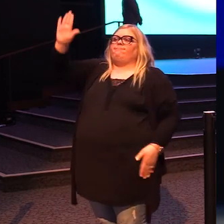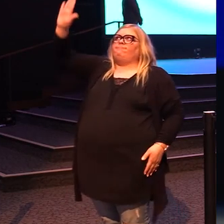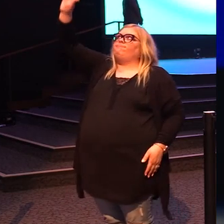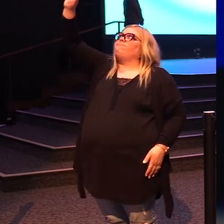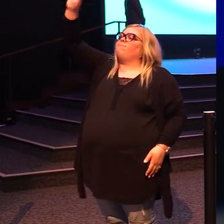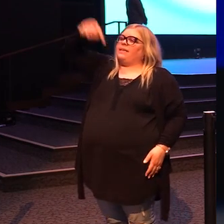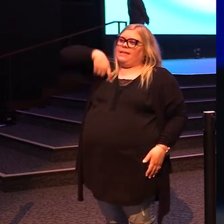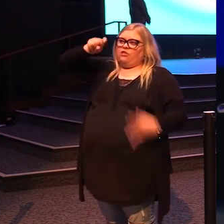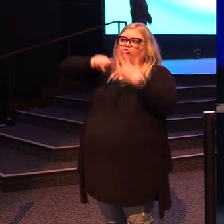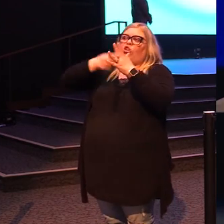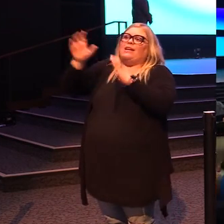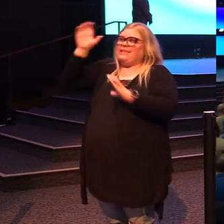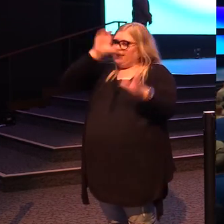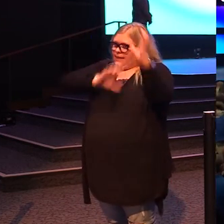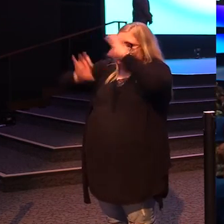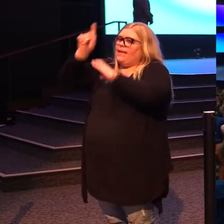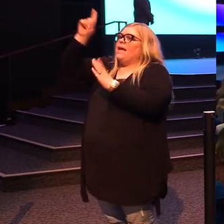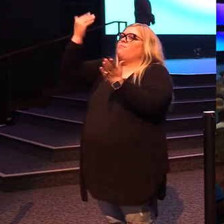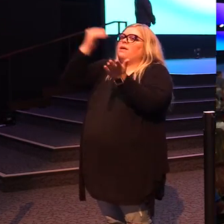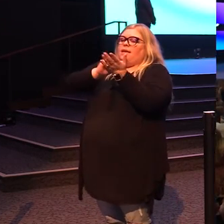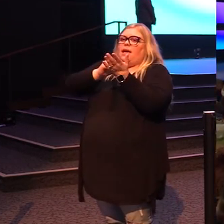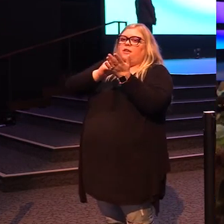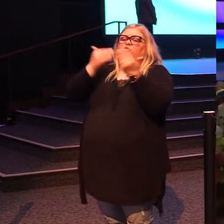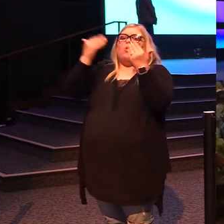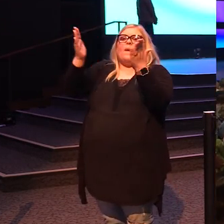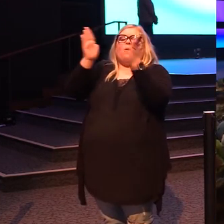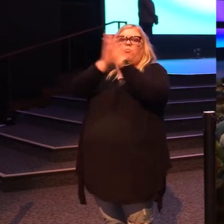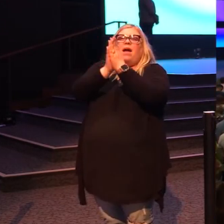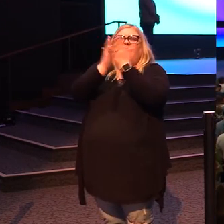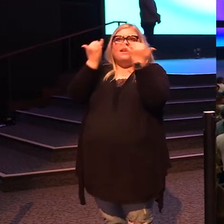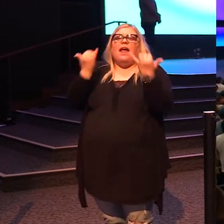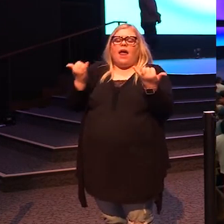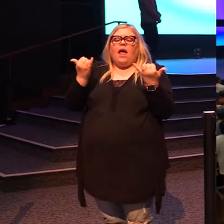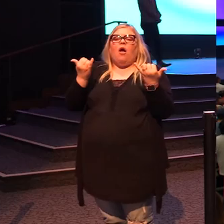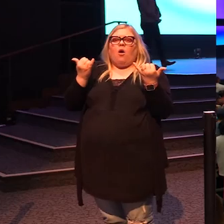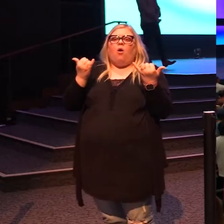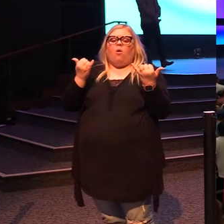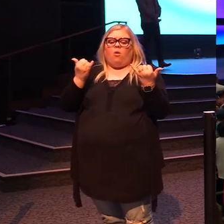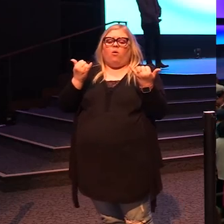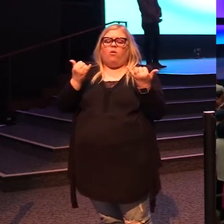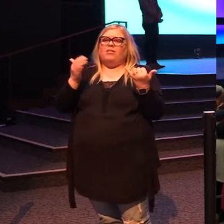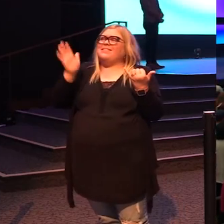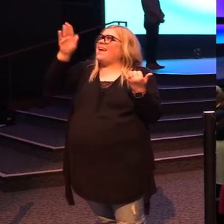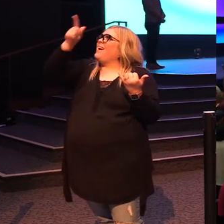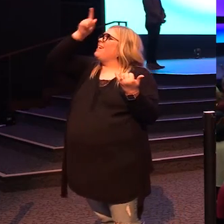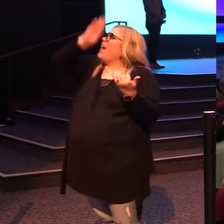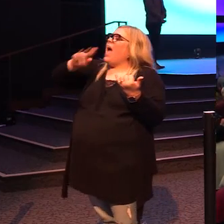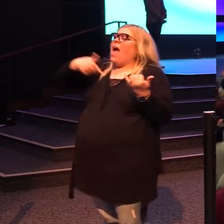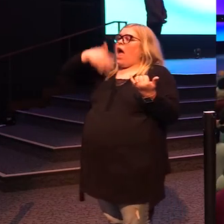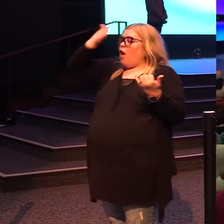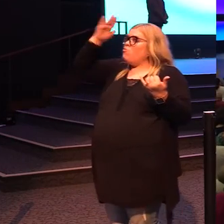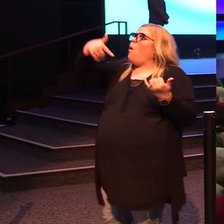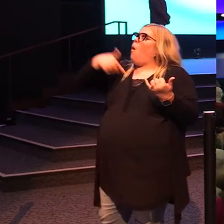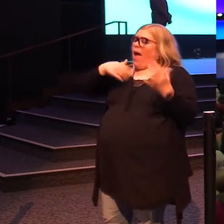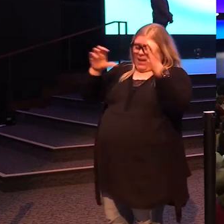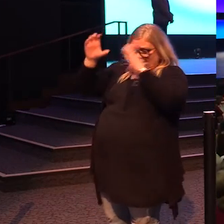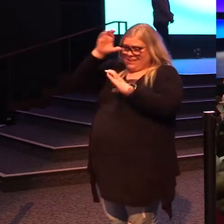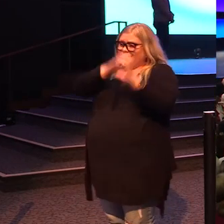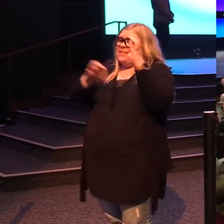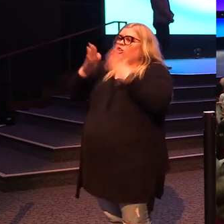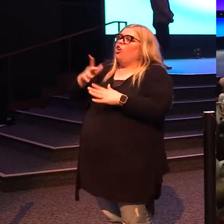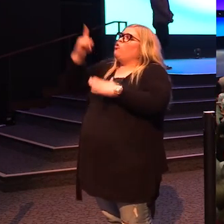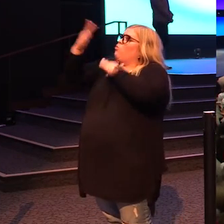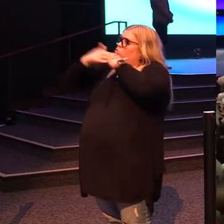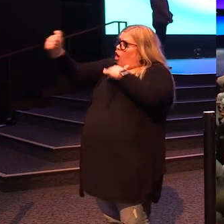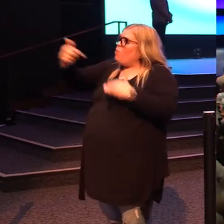hands. I want to pray for you in that moment. Just saying, God, I know I'm a seeker. I know that's what you call me to